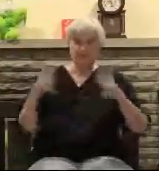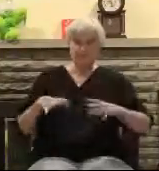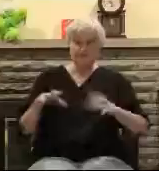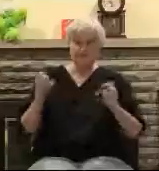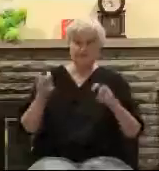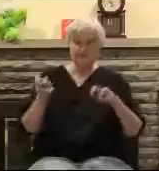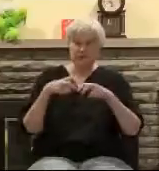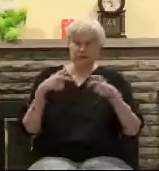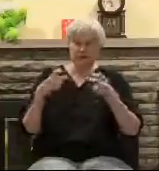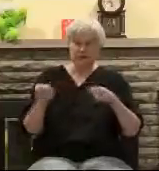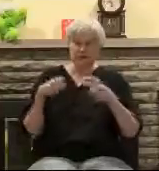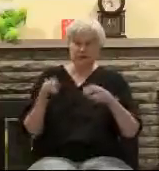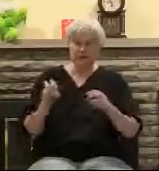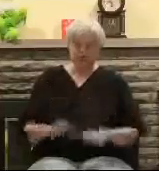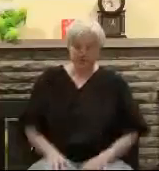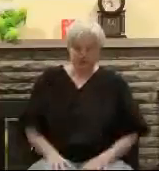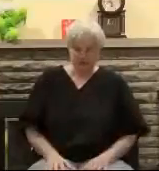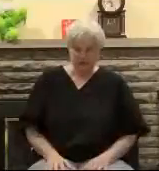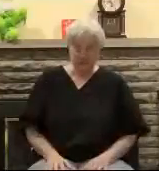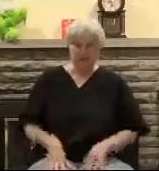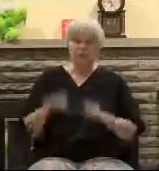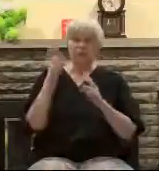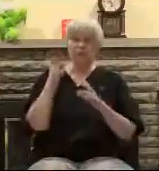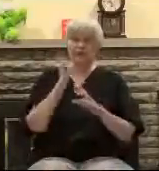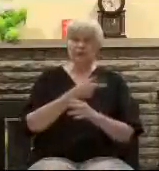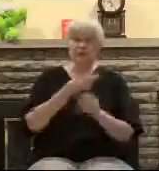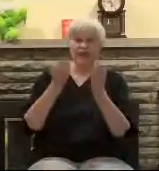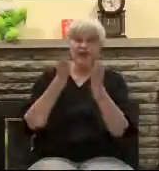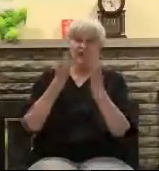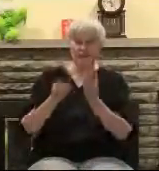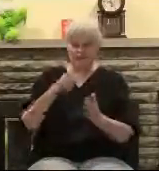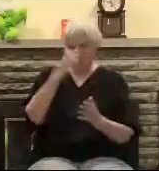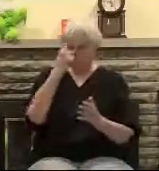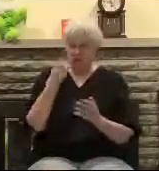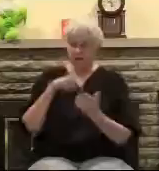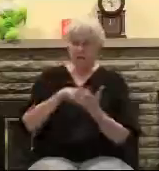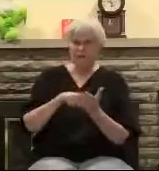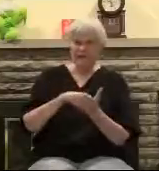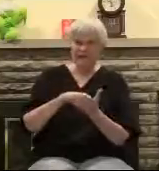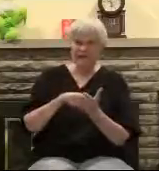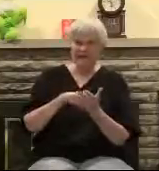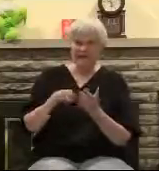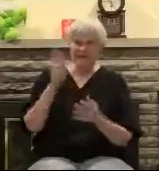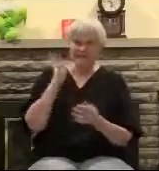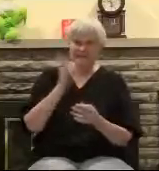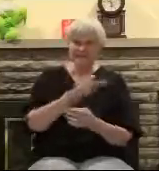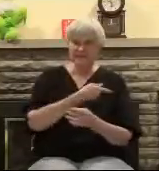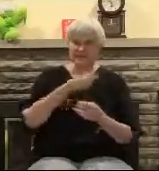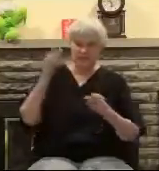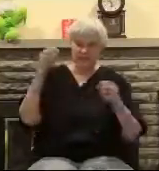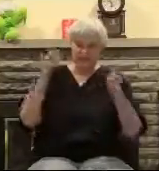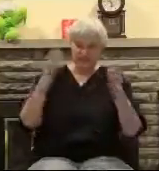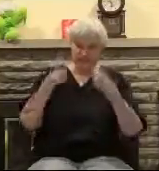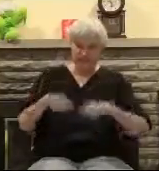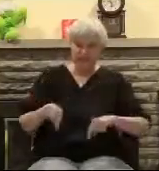by these letters we receive from those of you who stand with us in these dark times. Yes, they are dark times in this nation. But